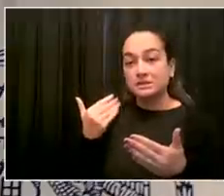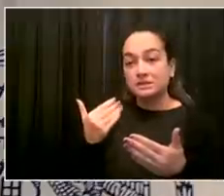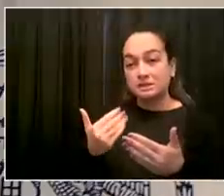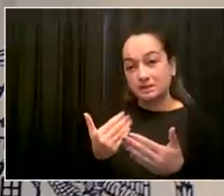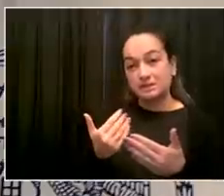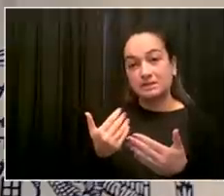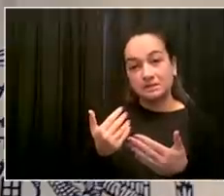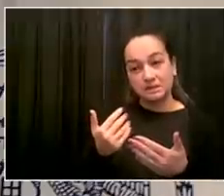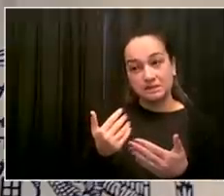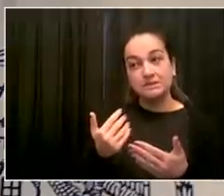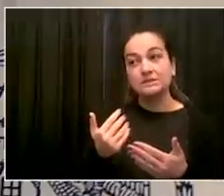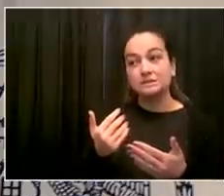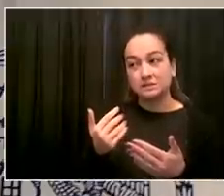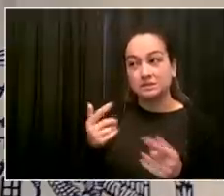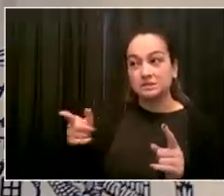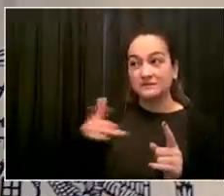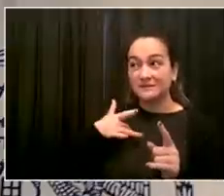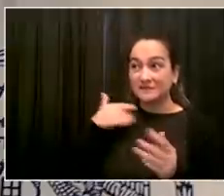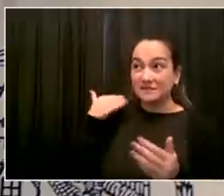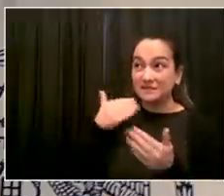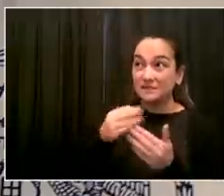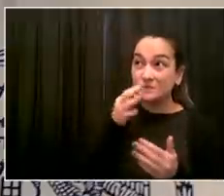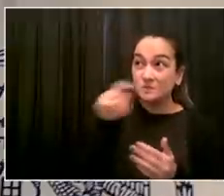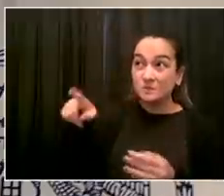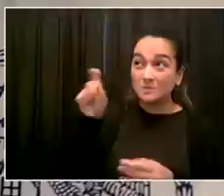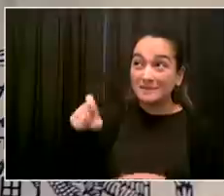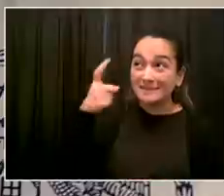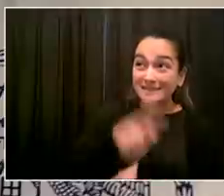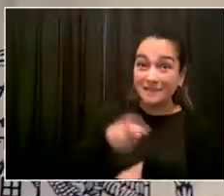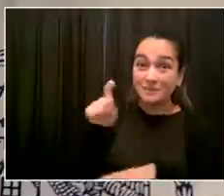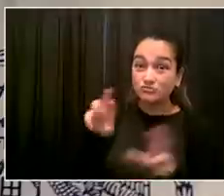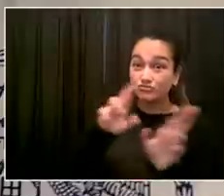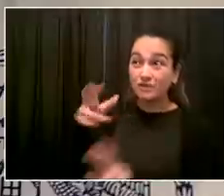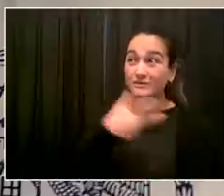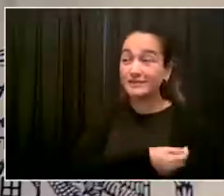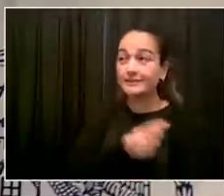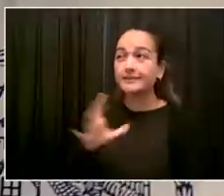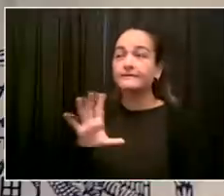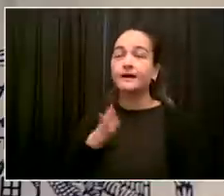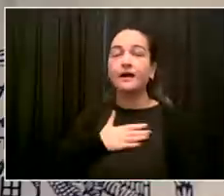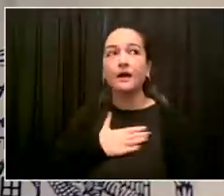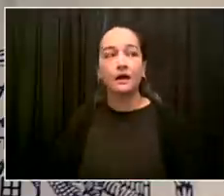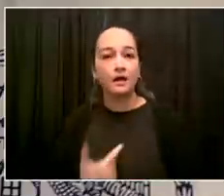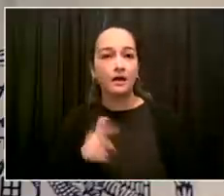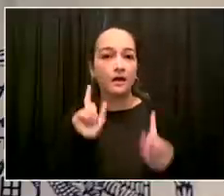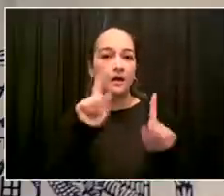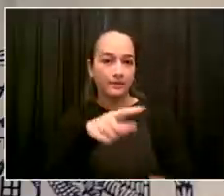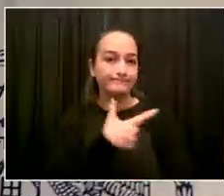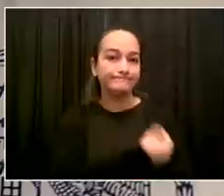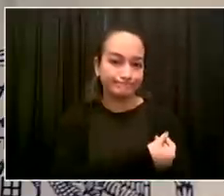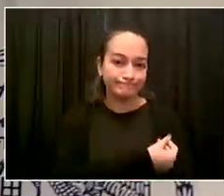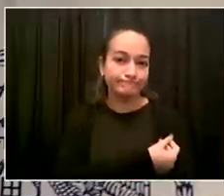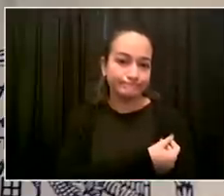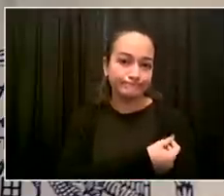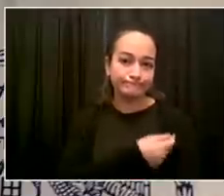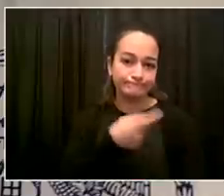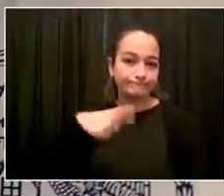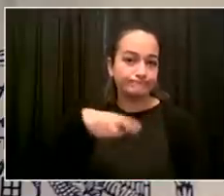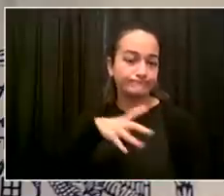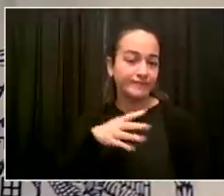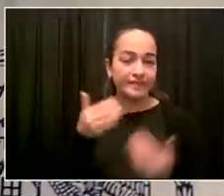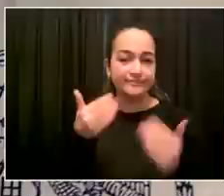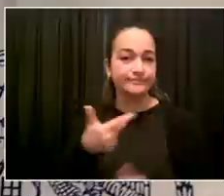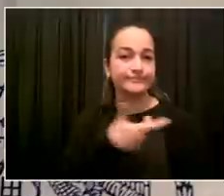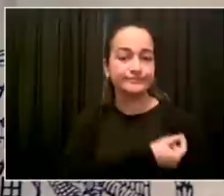whatever previous hesitations or concerns, when it comes down to the choice of, are you really ready to give up a job that you've been a part of